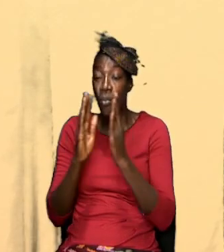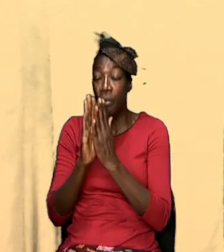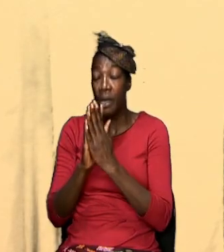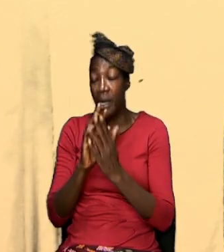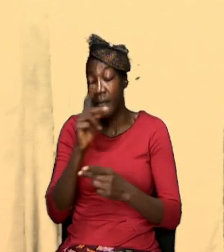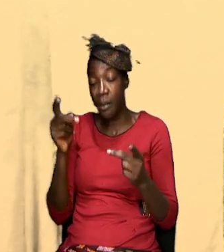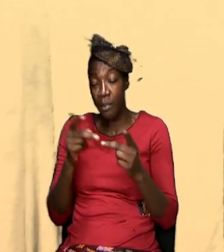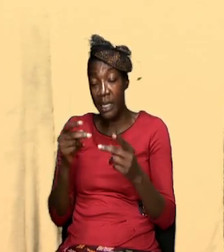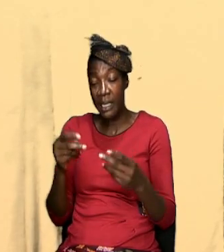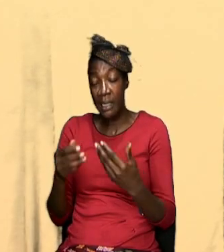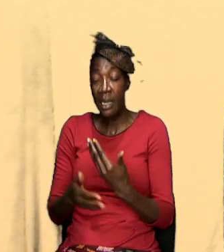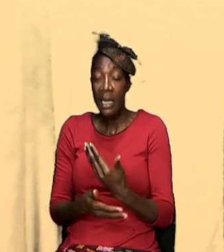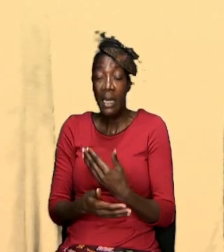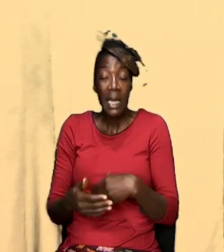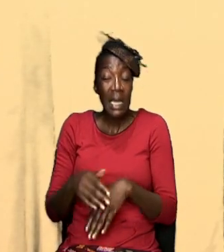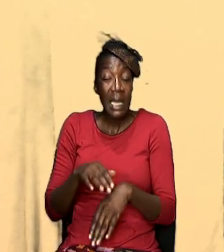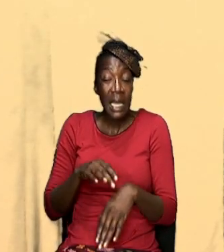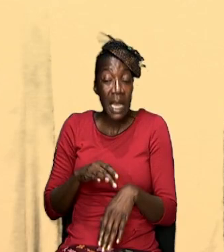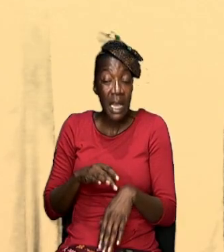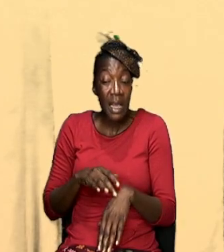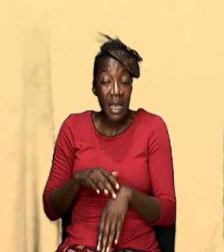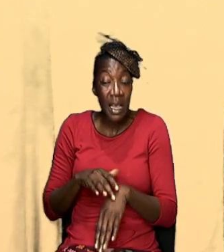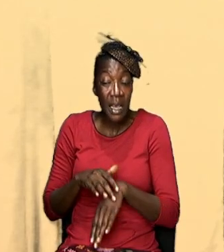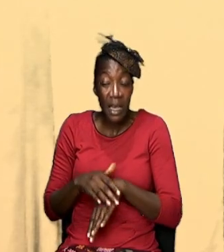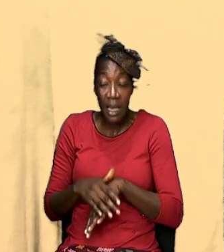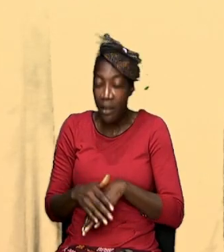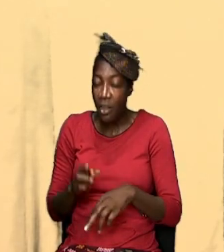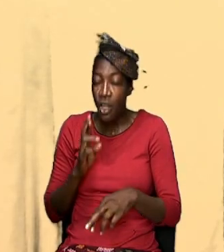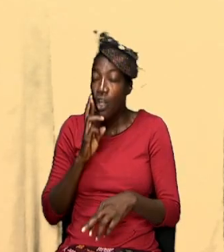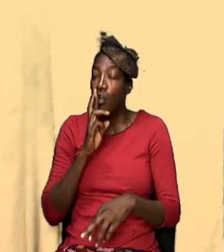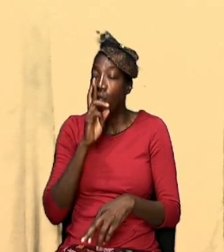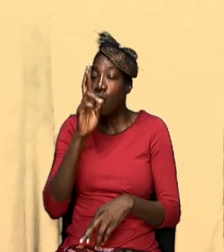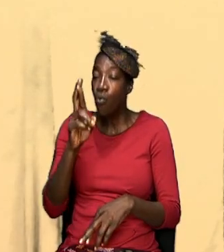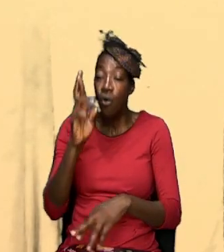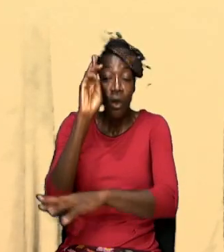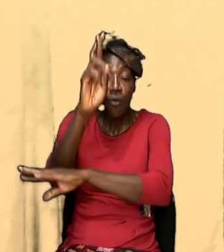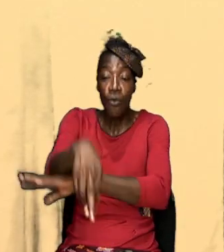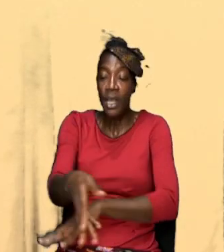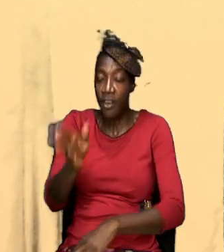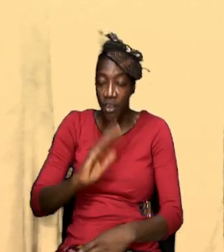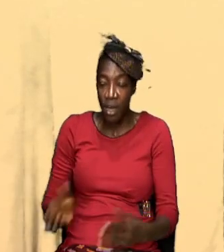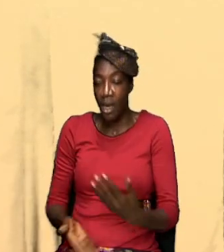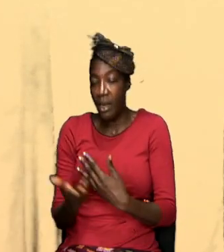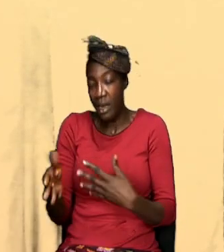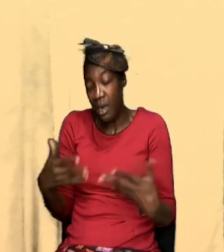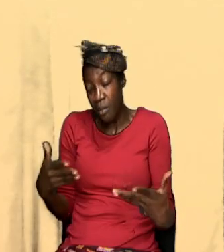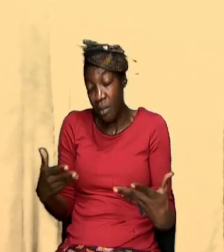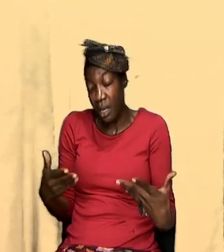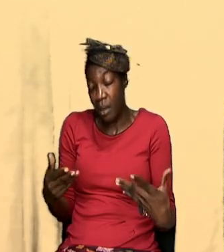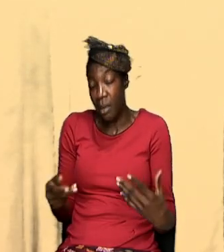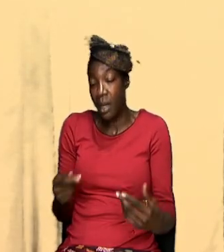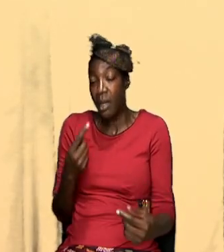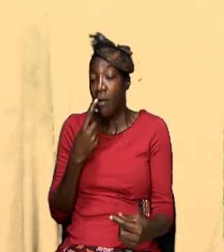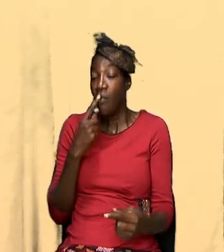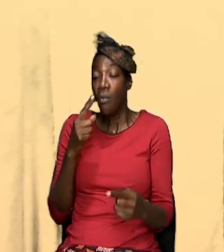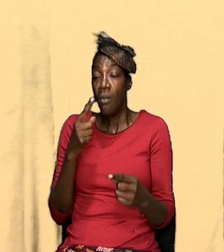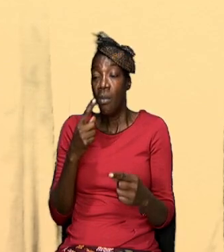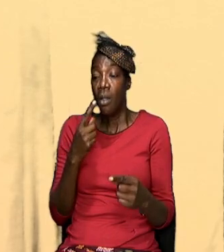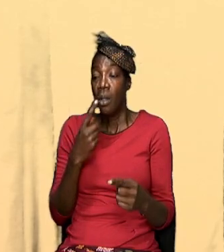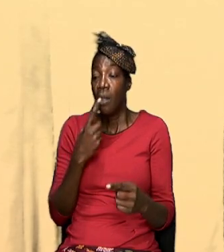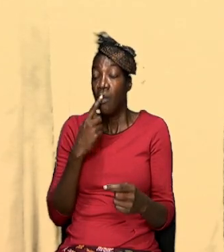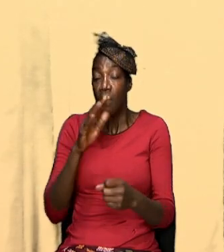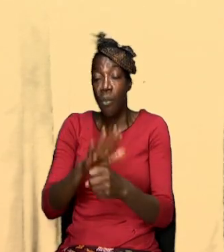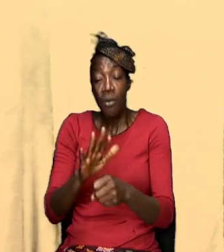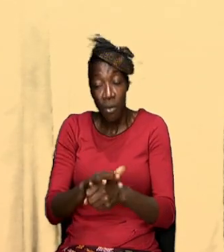easy to reach God there. Maybe it's not, maybe it's even, maybe you can't even prove it from the scripture because you know, the Bible